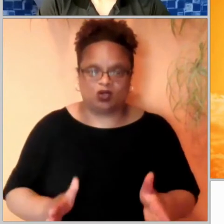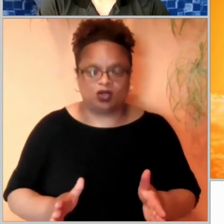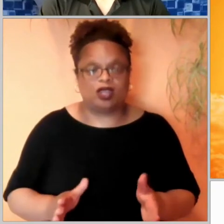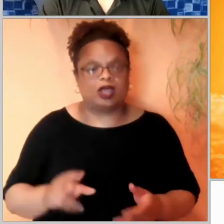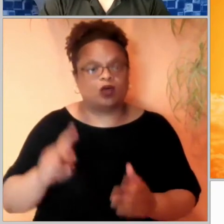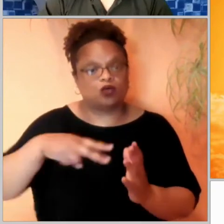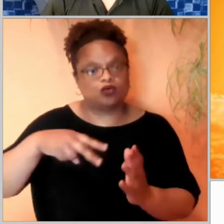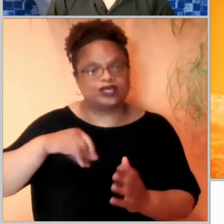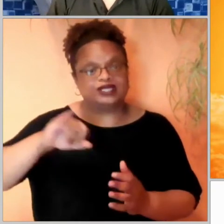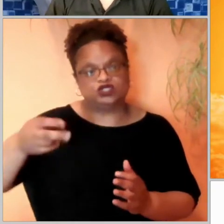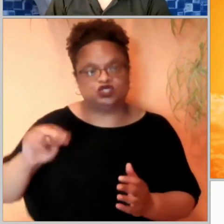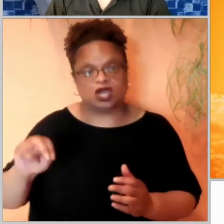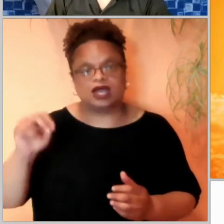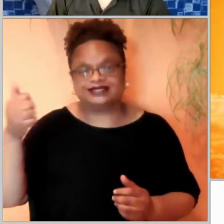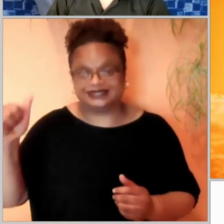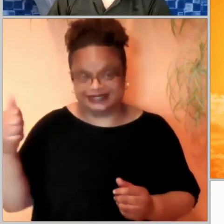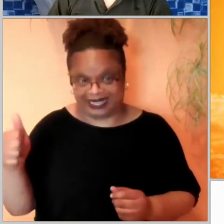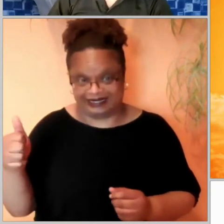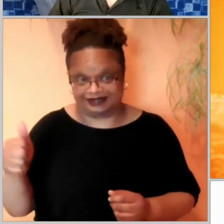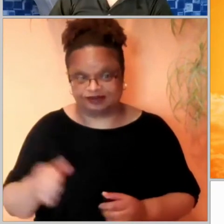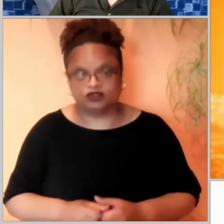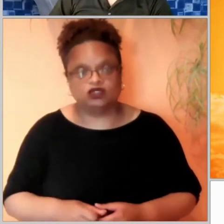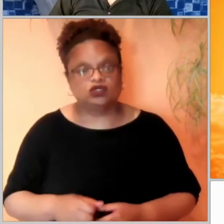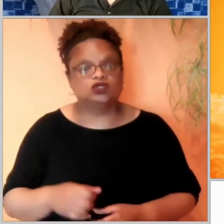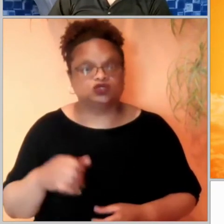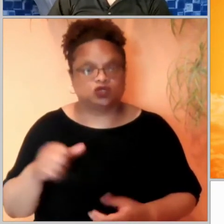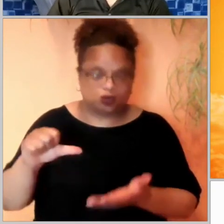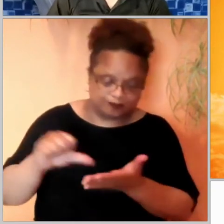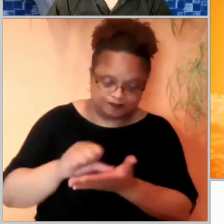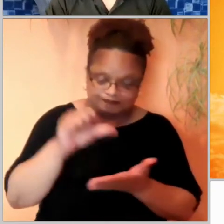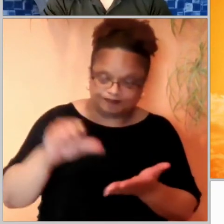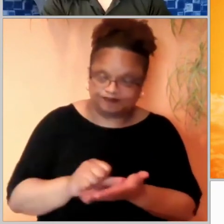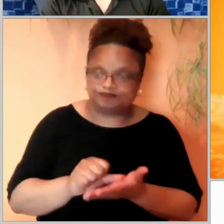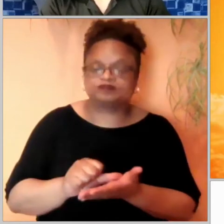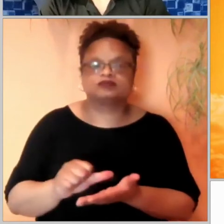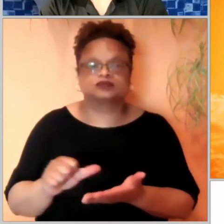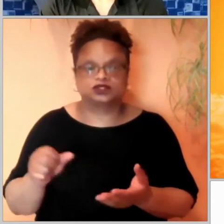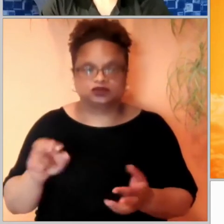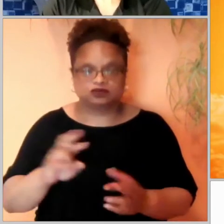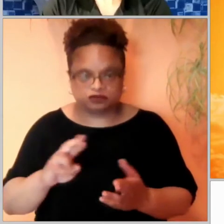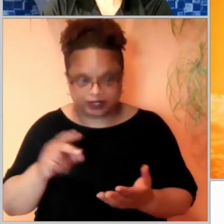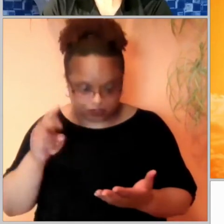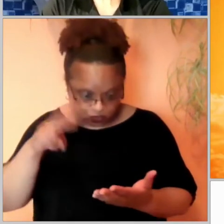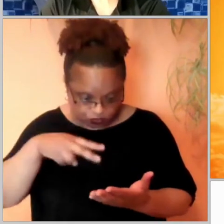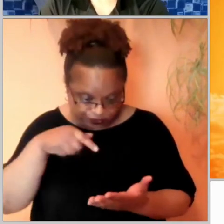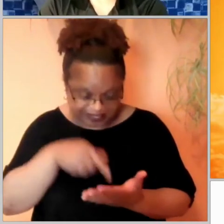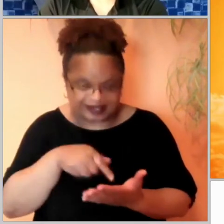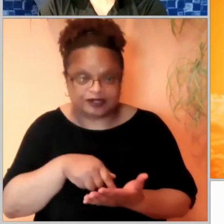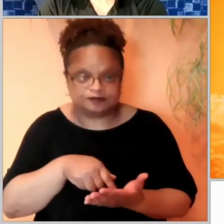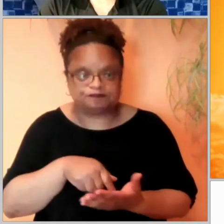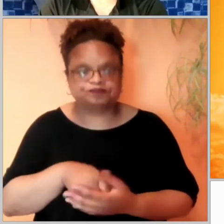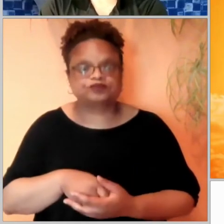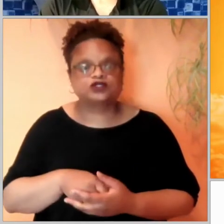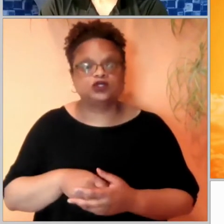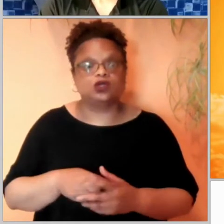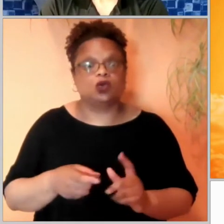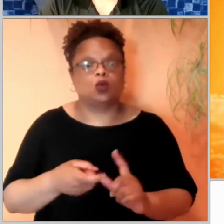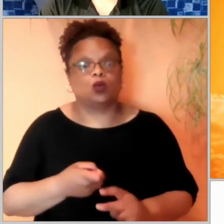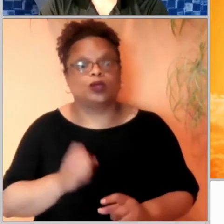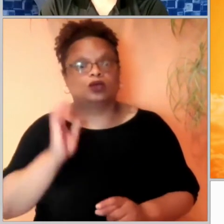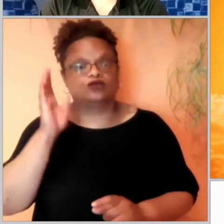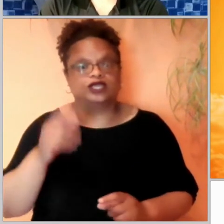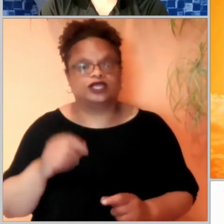10. So if you want to turn your Bibles to John chapter 10, our text is going to be from verse 1